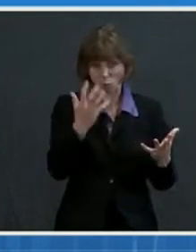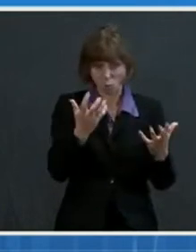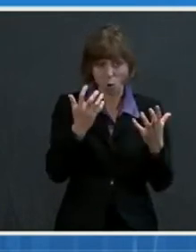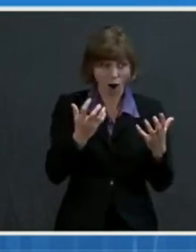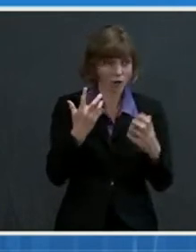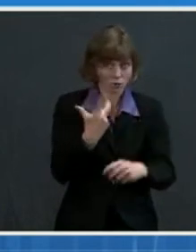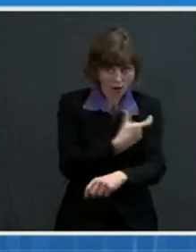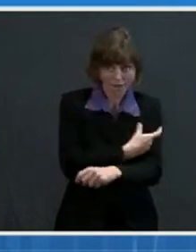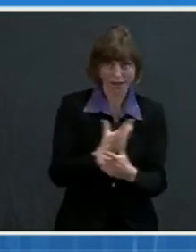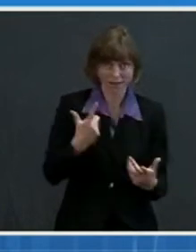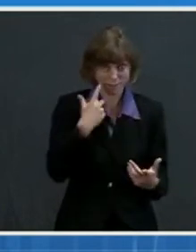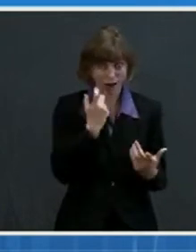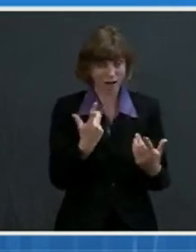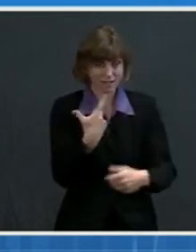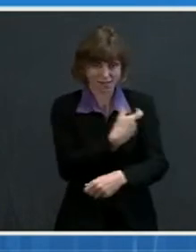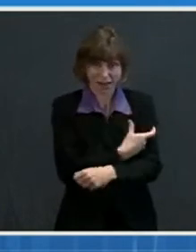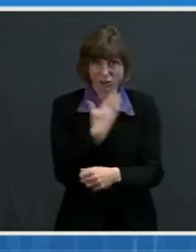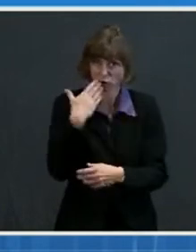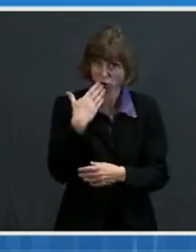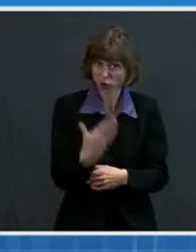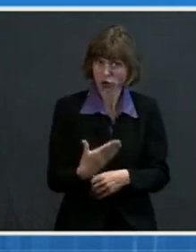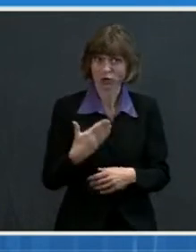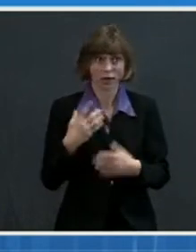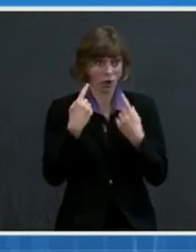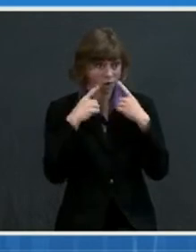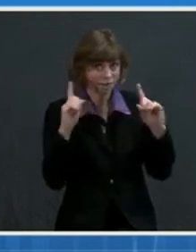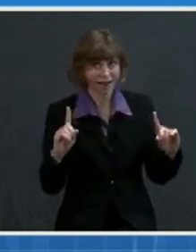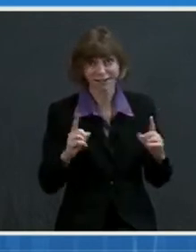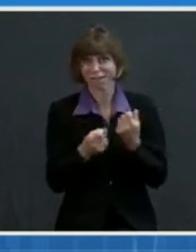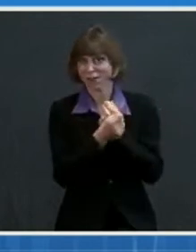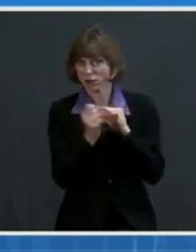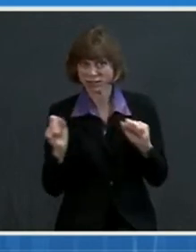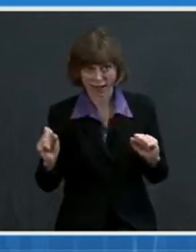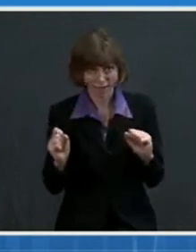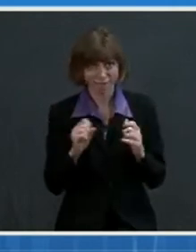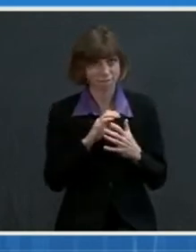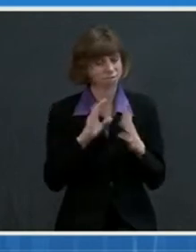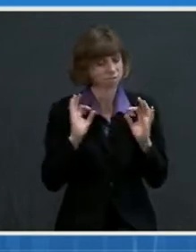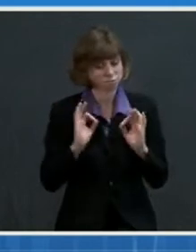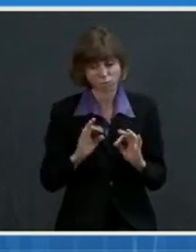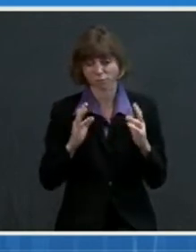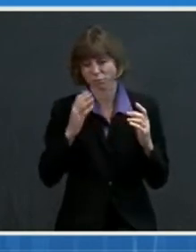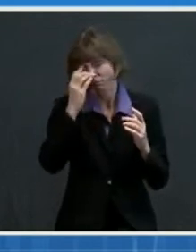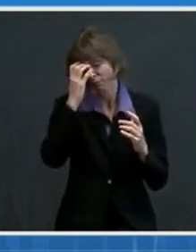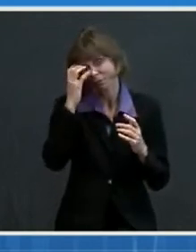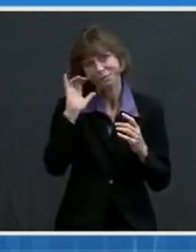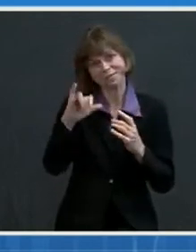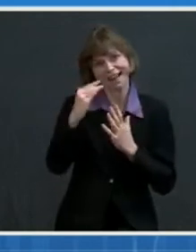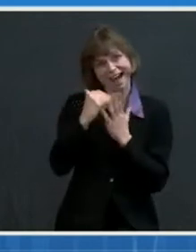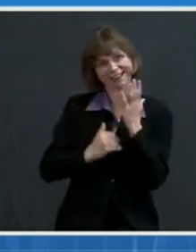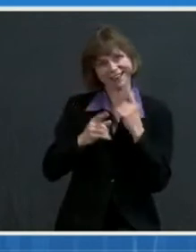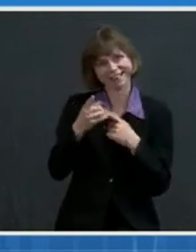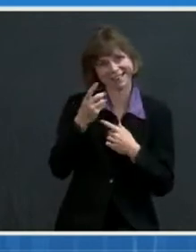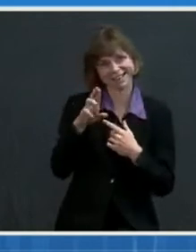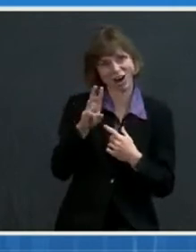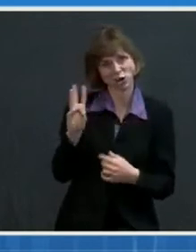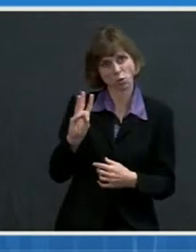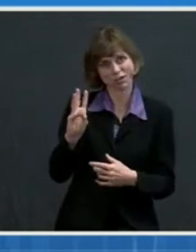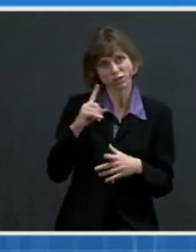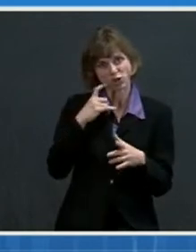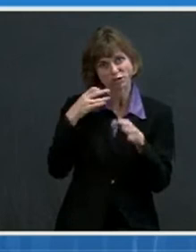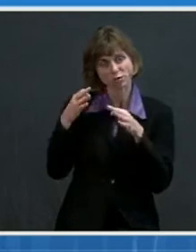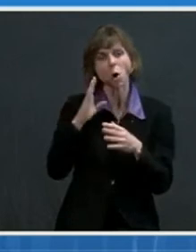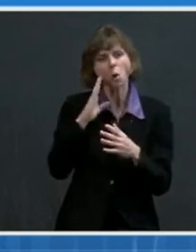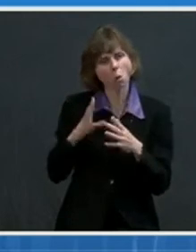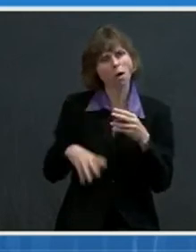given the very good safety profiles. Um, and this list, which, as Dr. Walensky pointed out, will continue